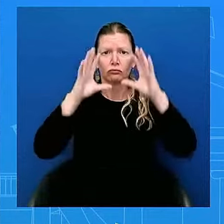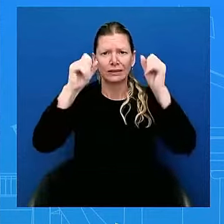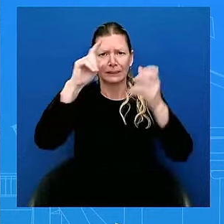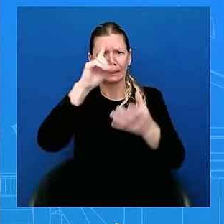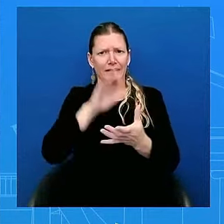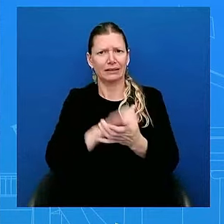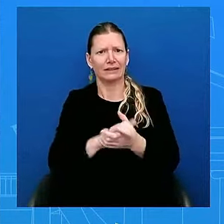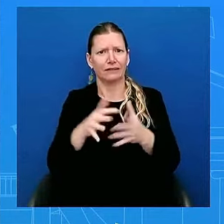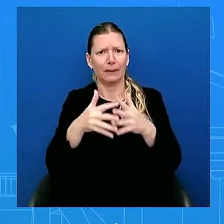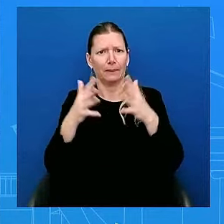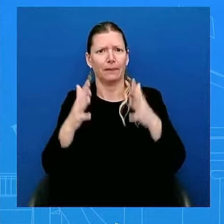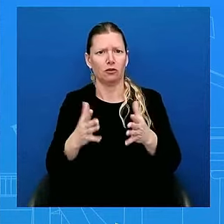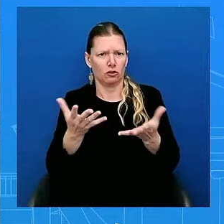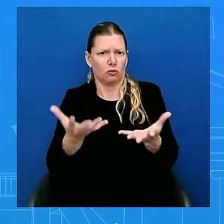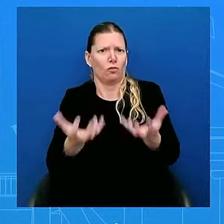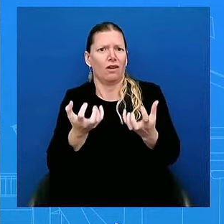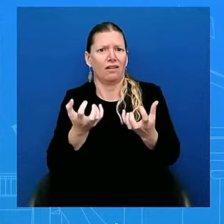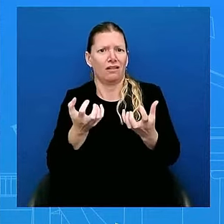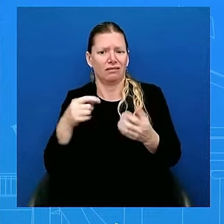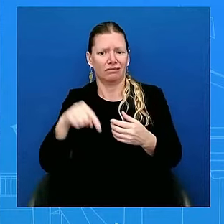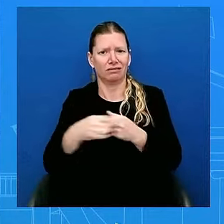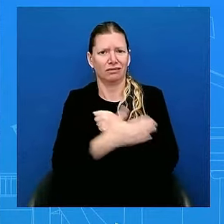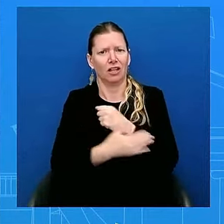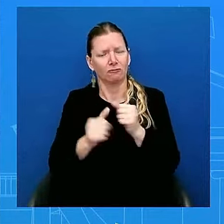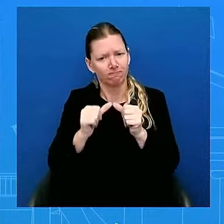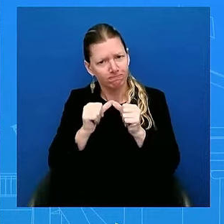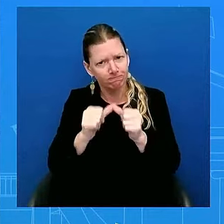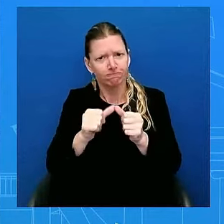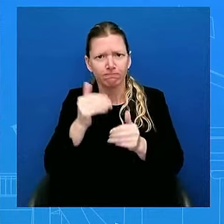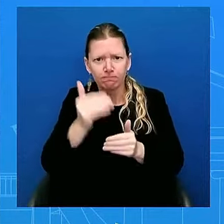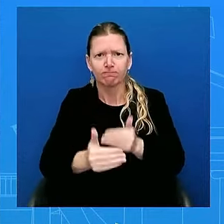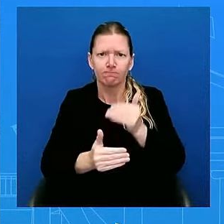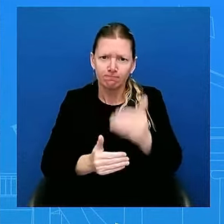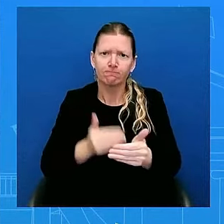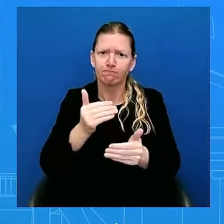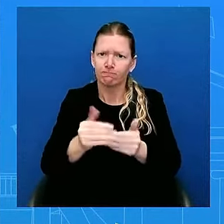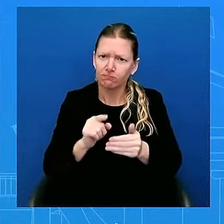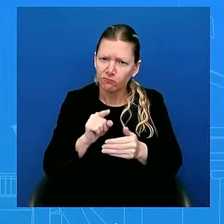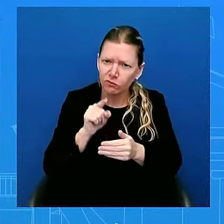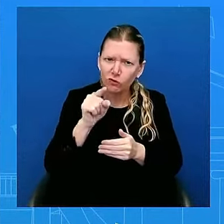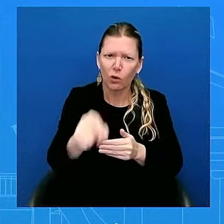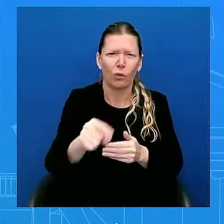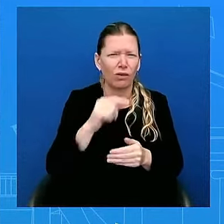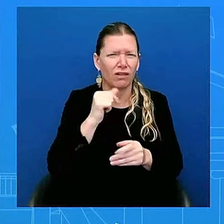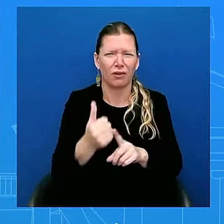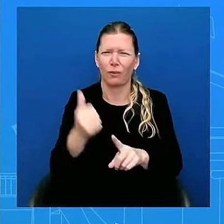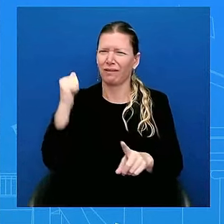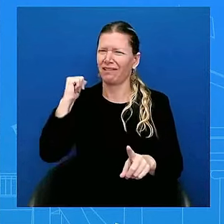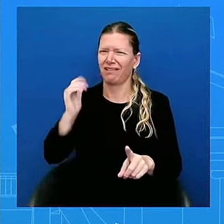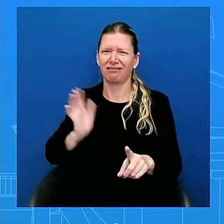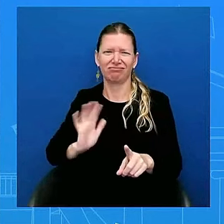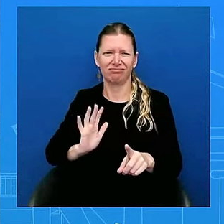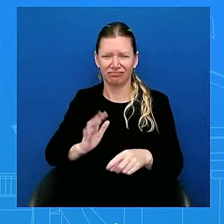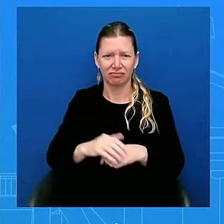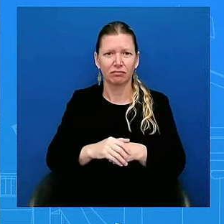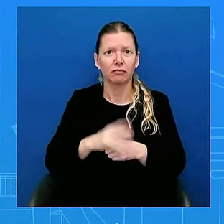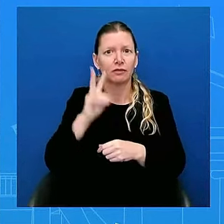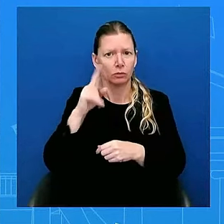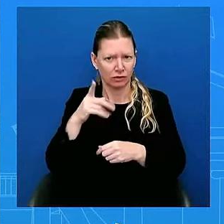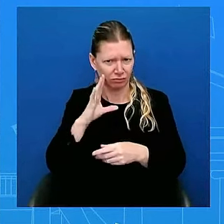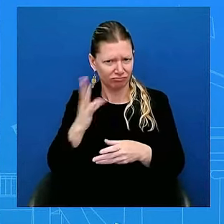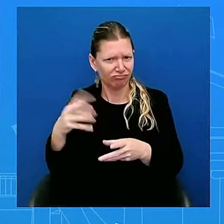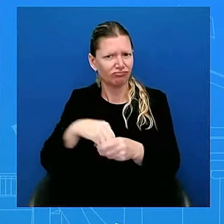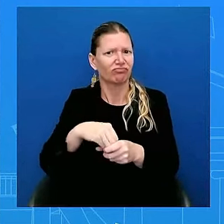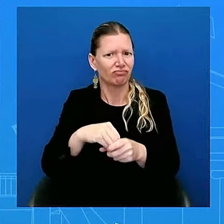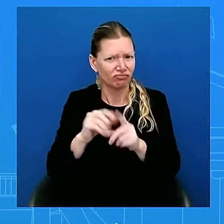forward. And the vice president is going to continue to be a critical partner. Nothing is going to change in that. But they're going